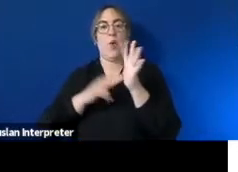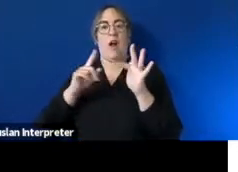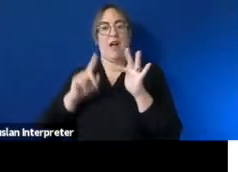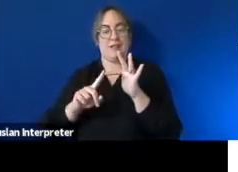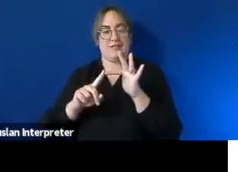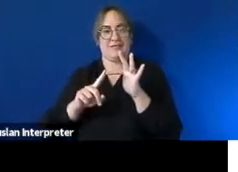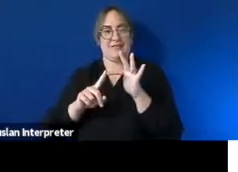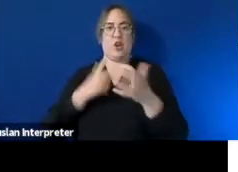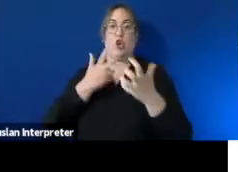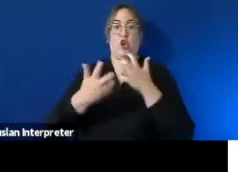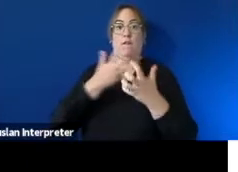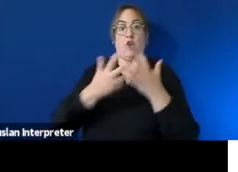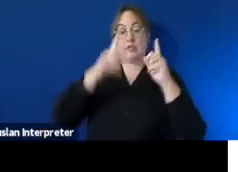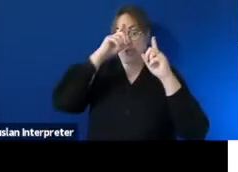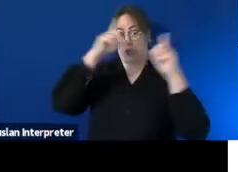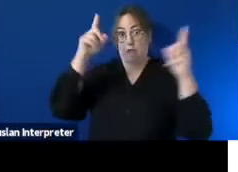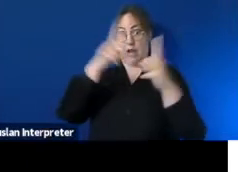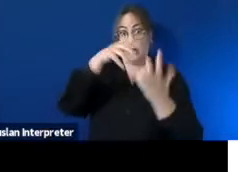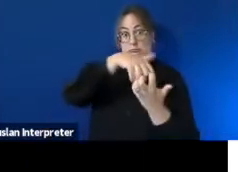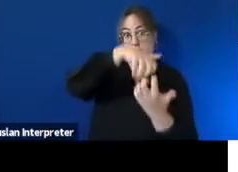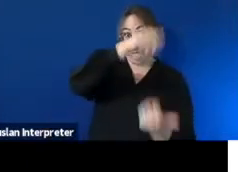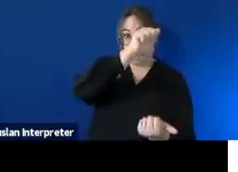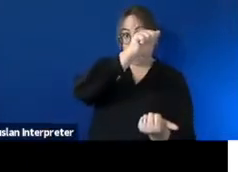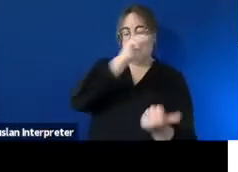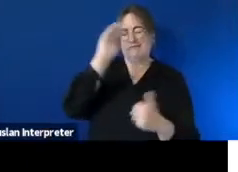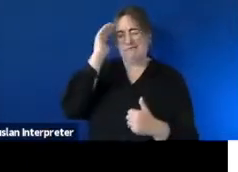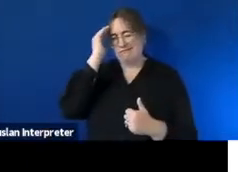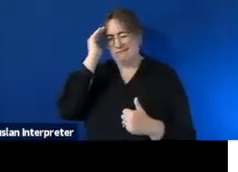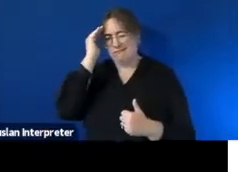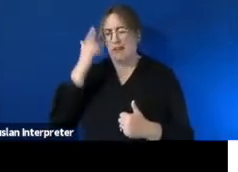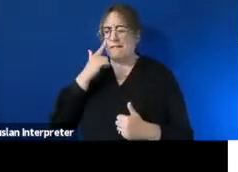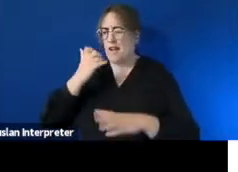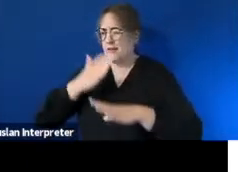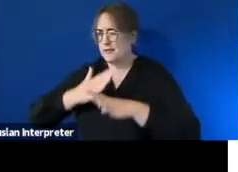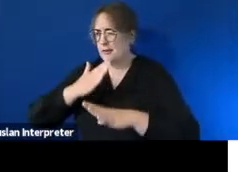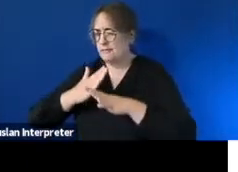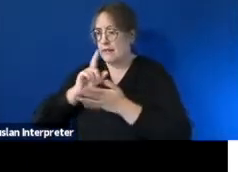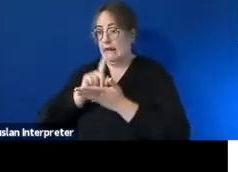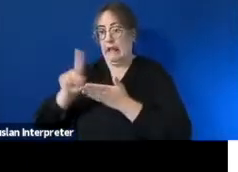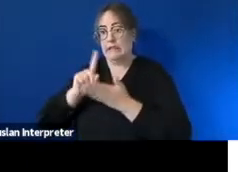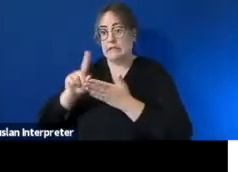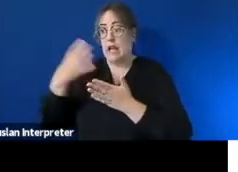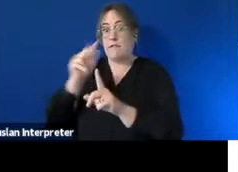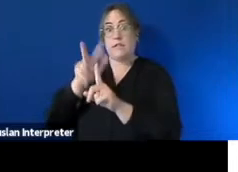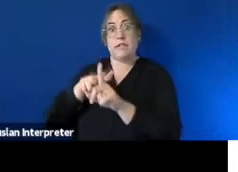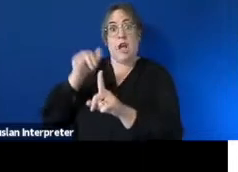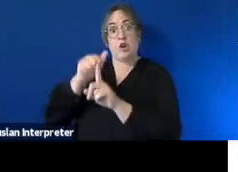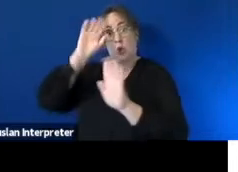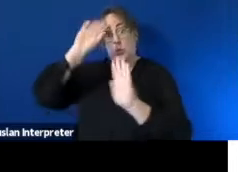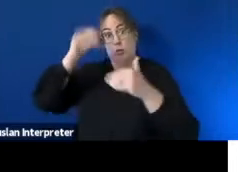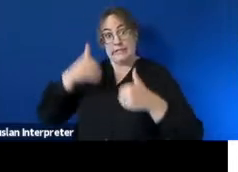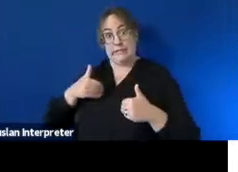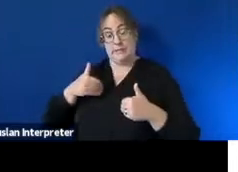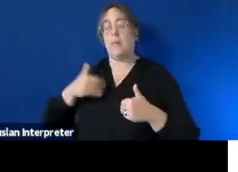university graduate he struggled for several years to get a job and after being diagnosed with autism eventually got his break via the rise program